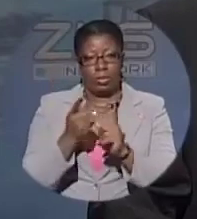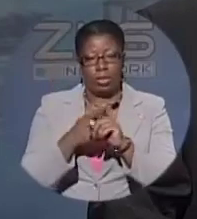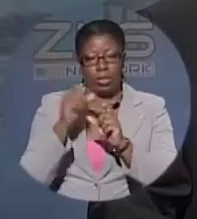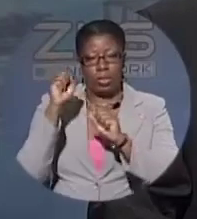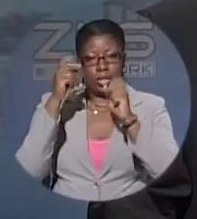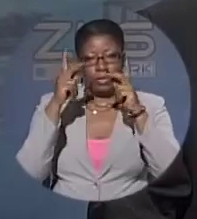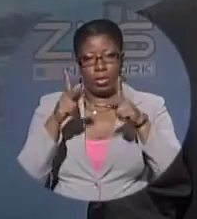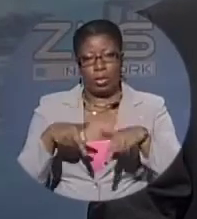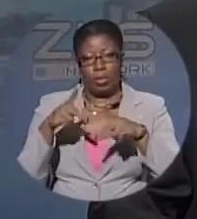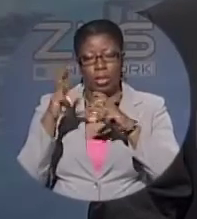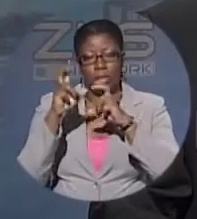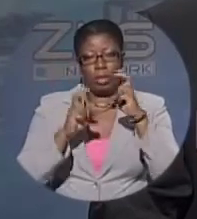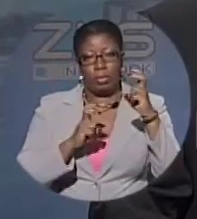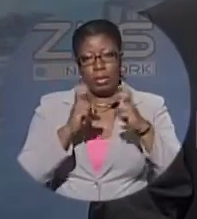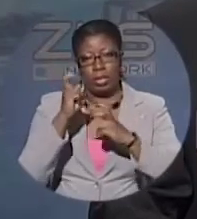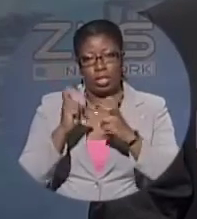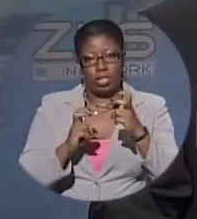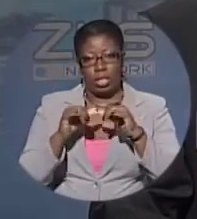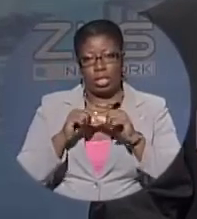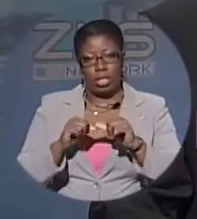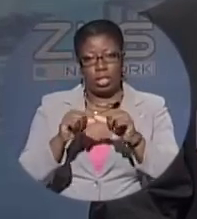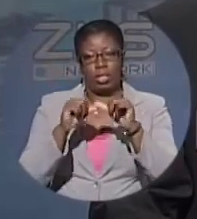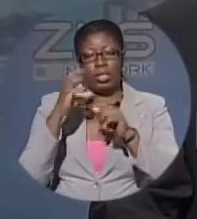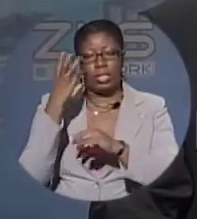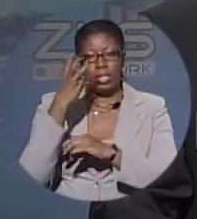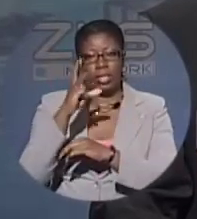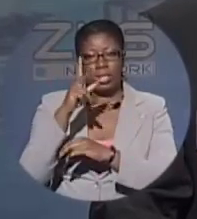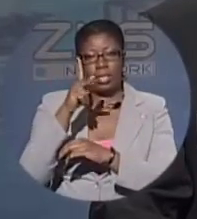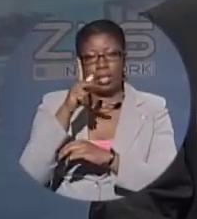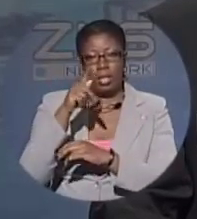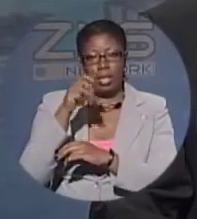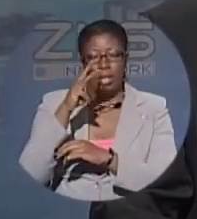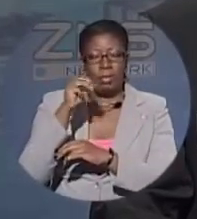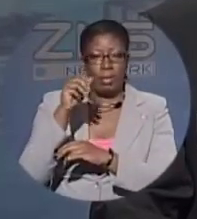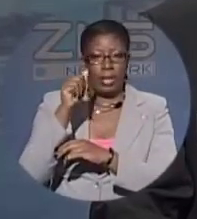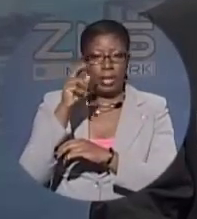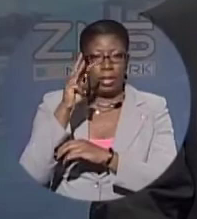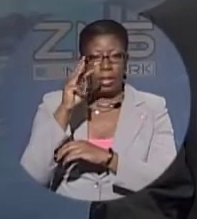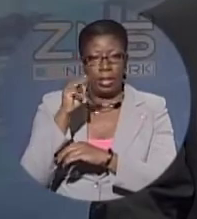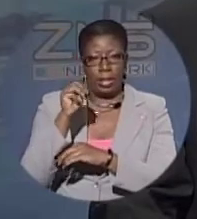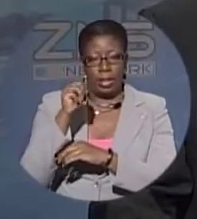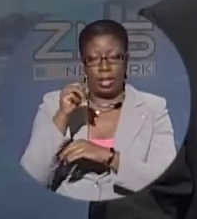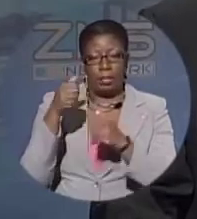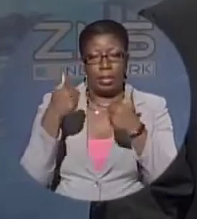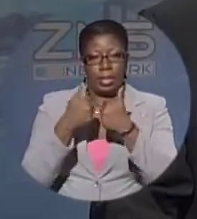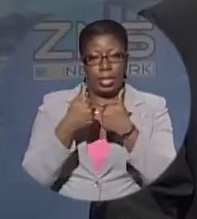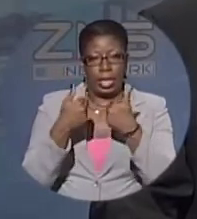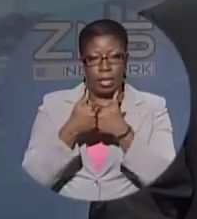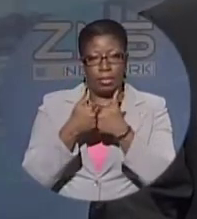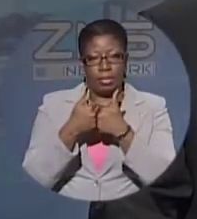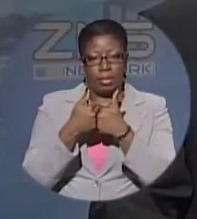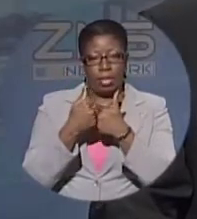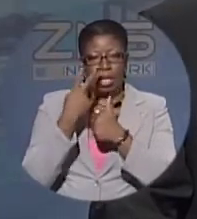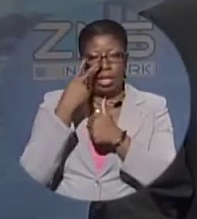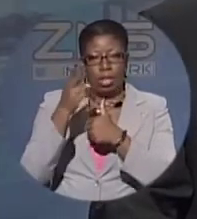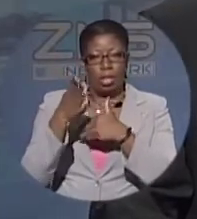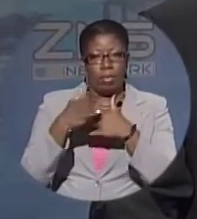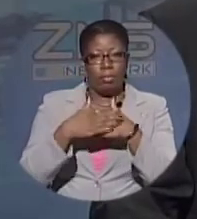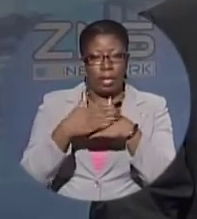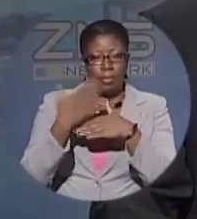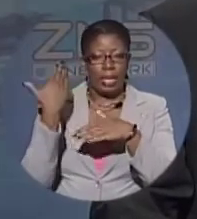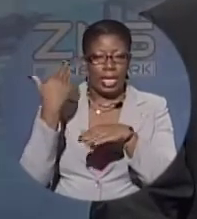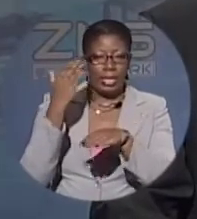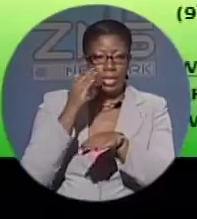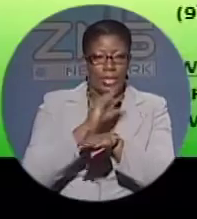Everybody, competition continuing along at the 16th Pan Am Games in Guadalajara, Mexico. Taking a look back to last night,